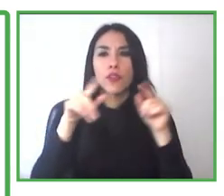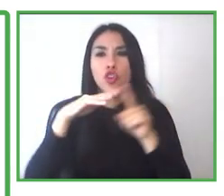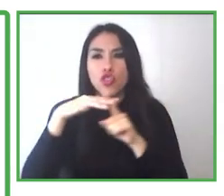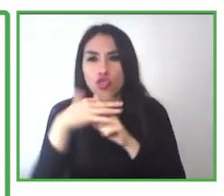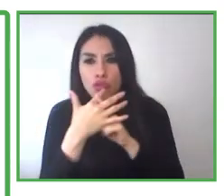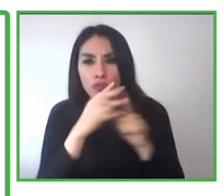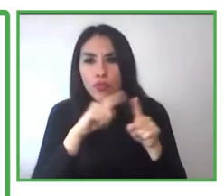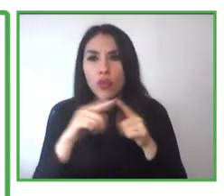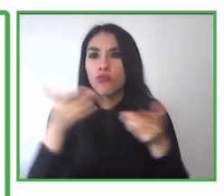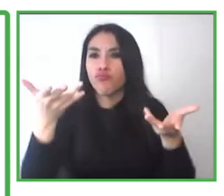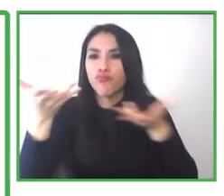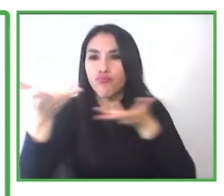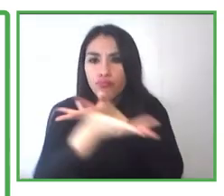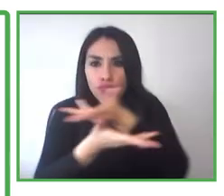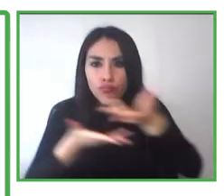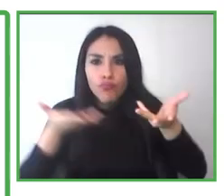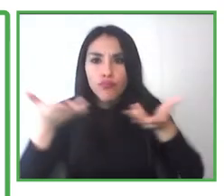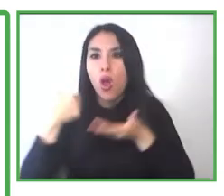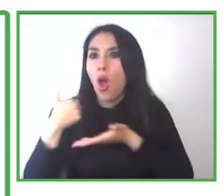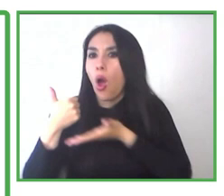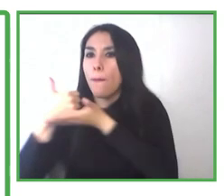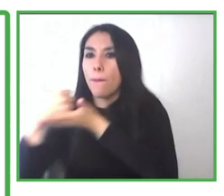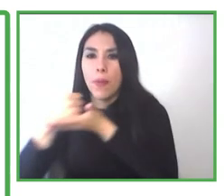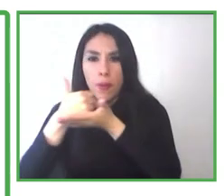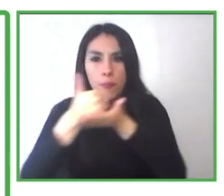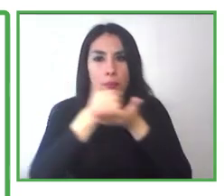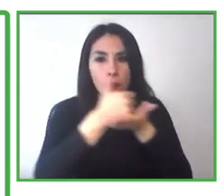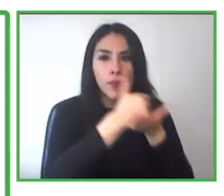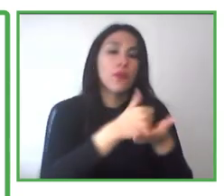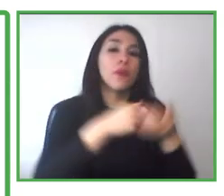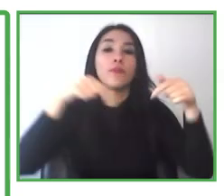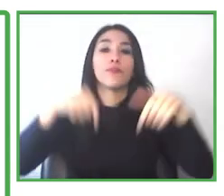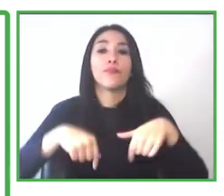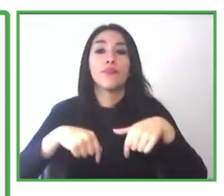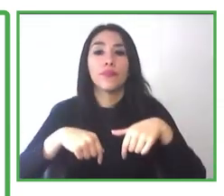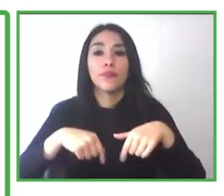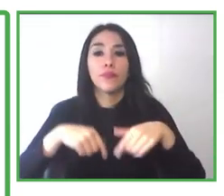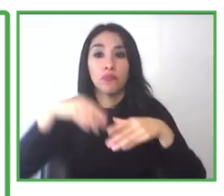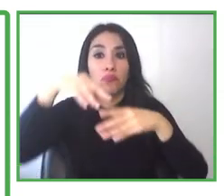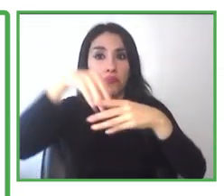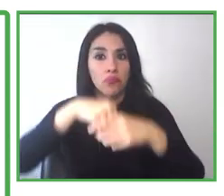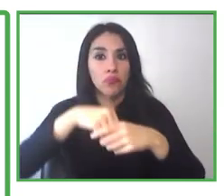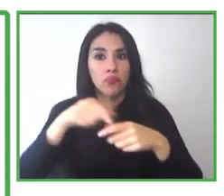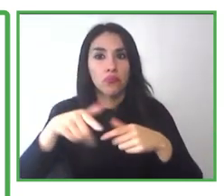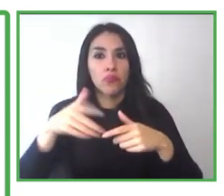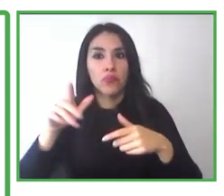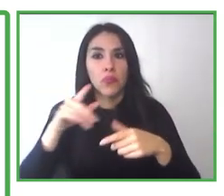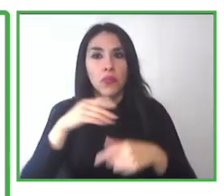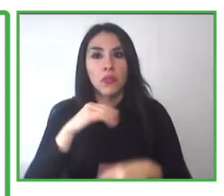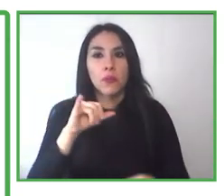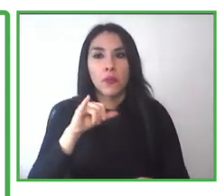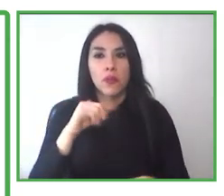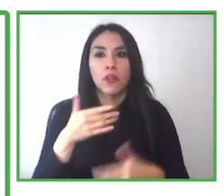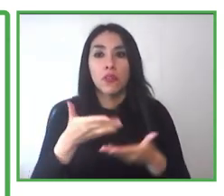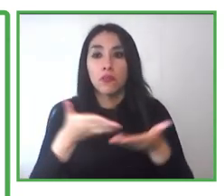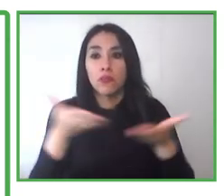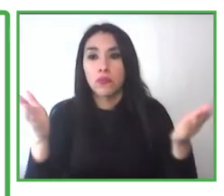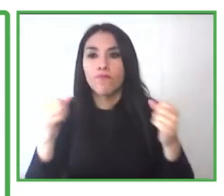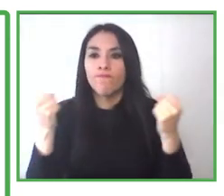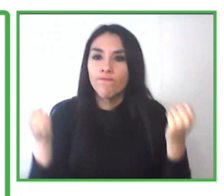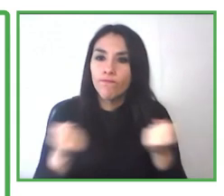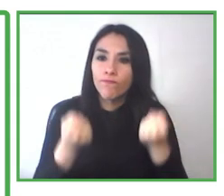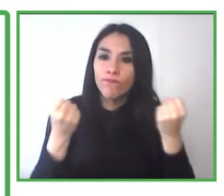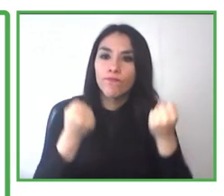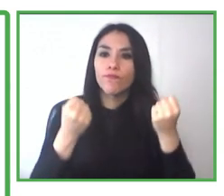implement strategies that encourage diversity and inclusion within them. So this is a project that helped this